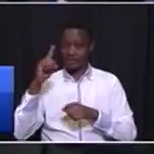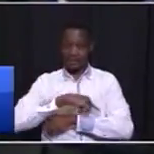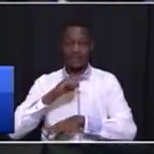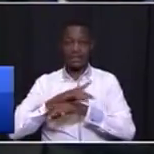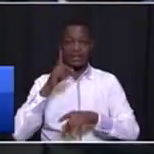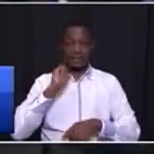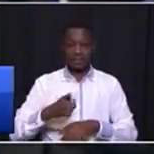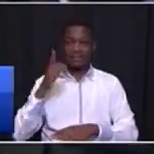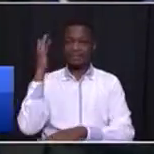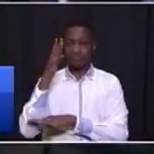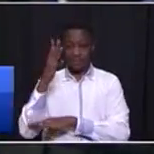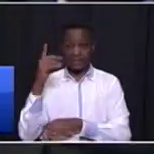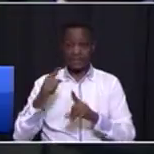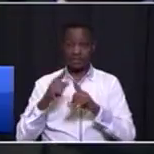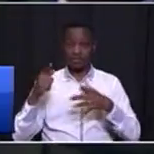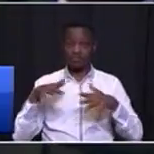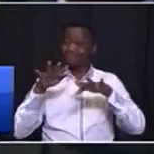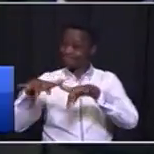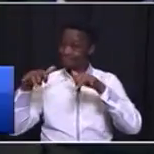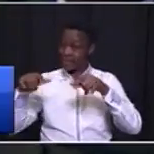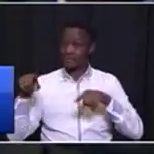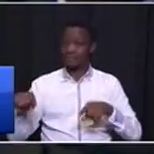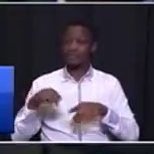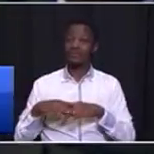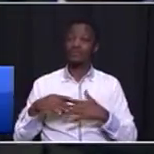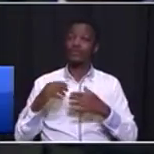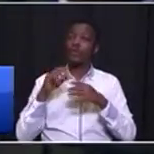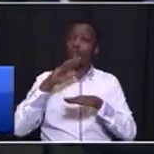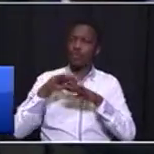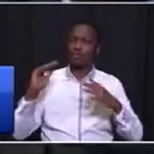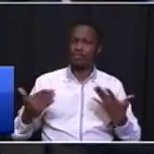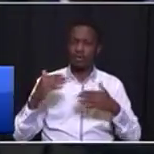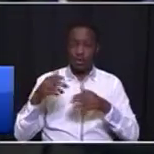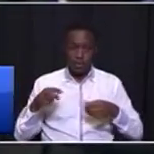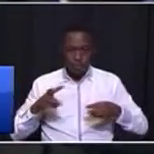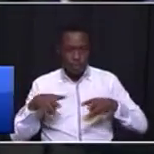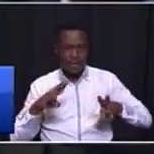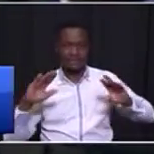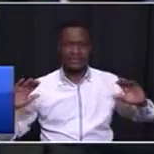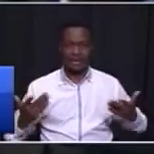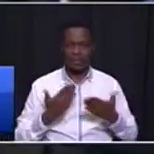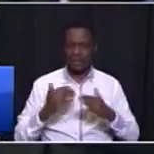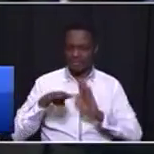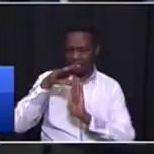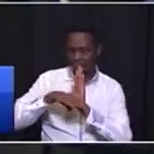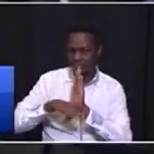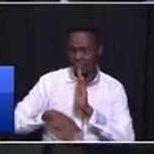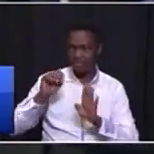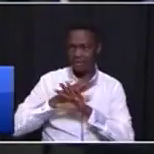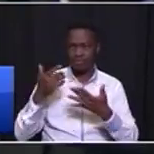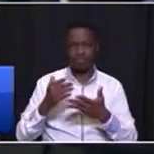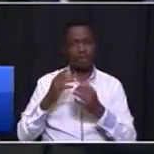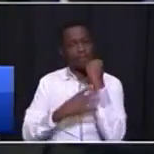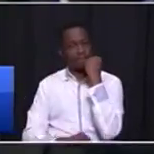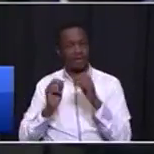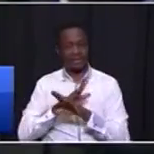presented to Cabinet on measures to reduce poverty and eliminate hunger